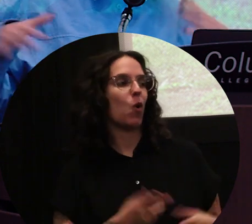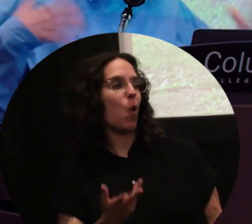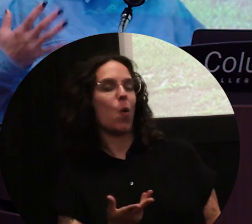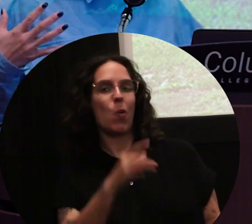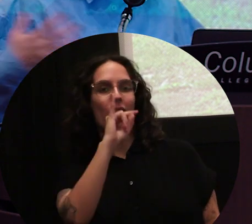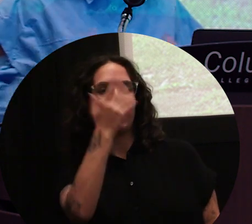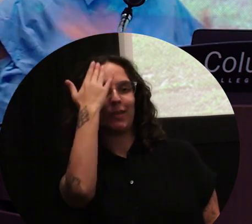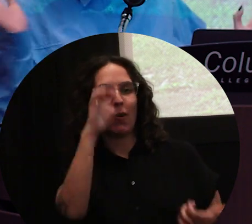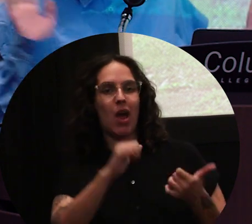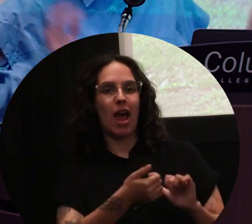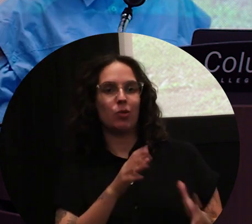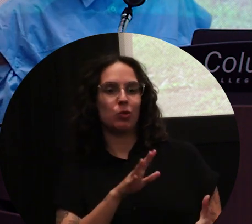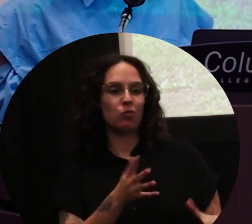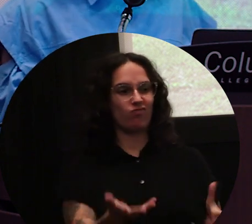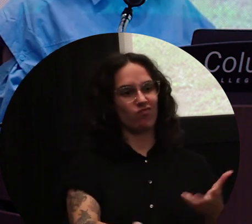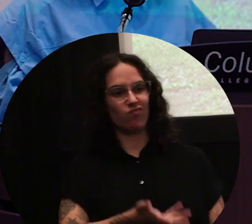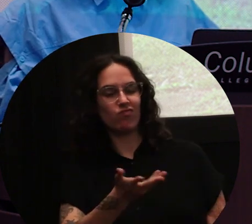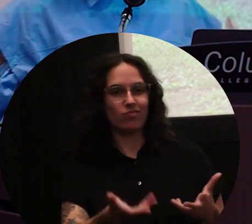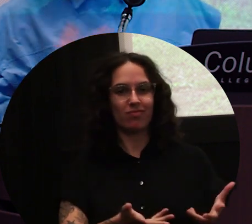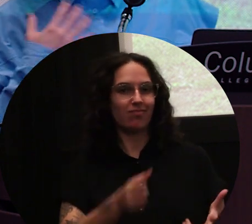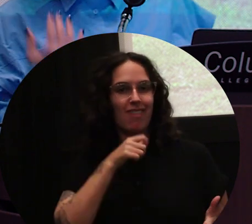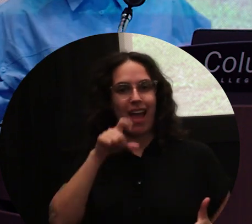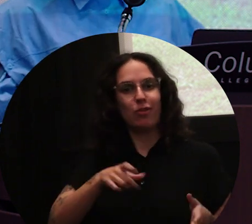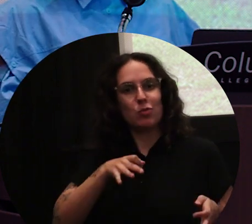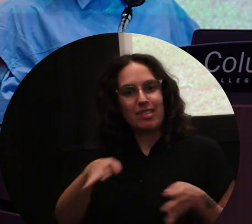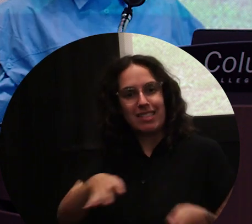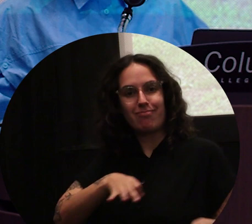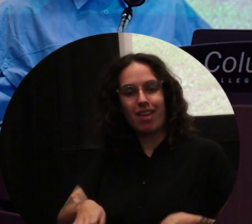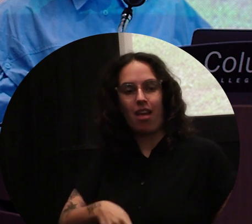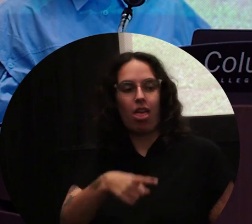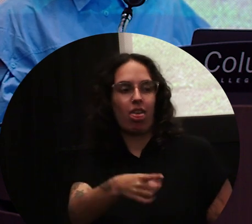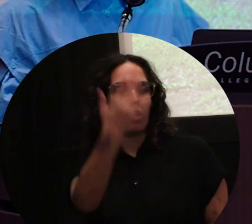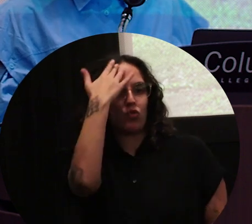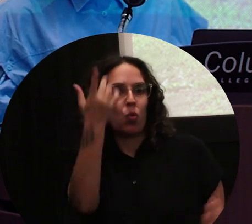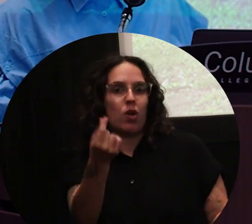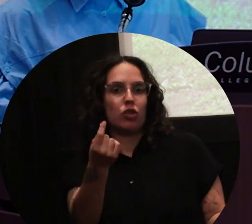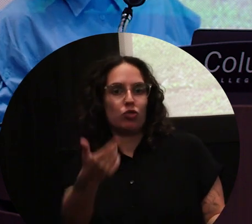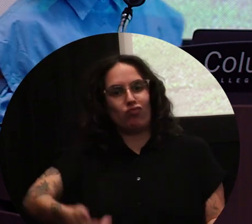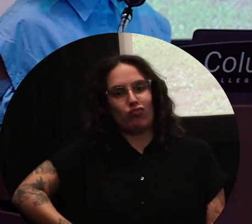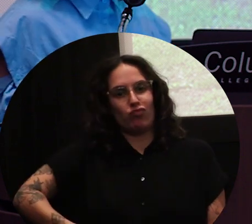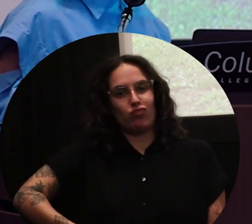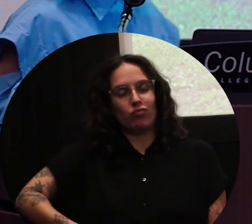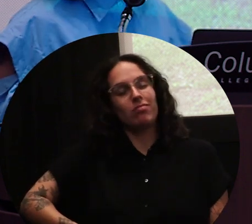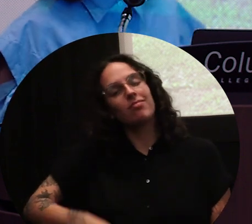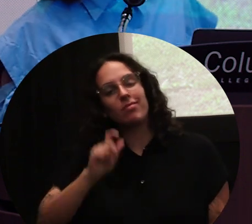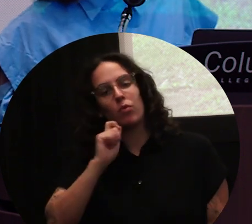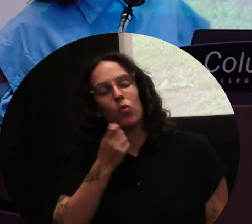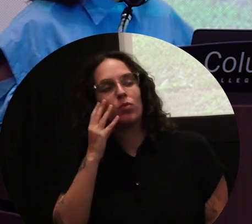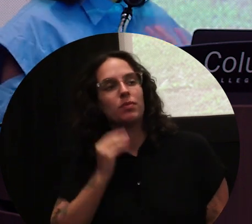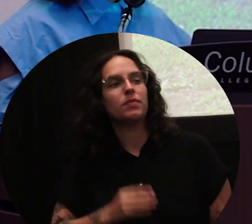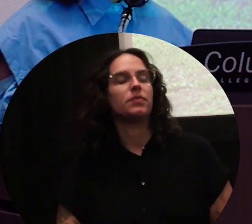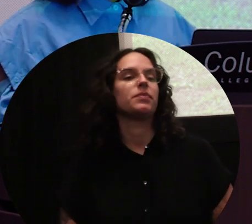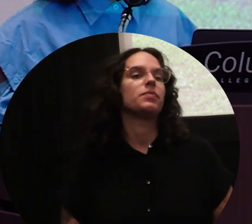kids know how to interact with it, then that's like, you don't have to explain anything. It's just they just know how to work with the piece, which was like a really cool experience to have.